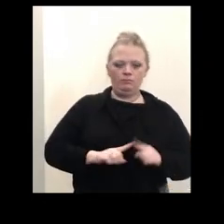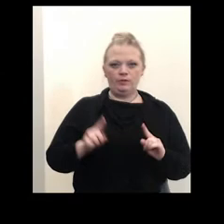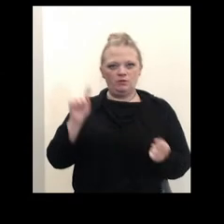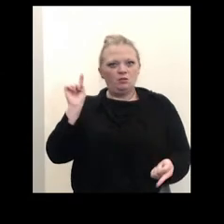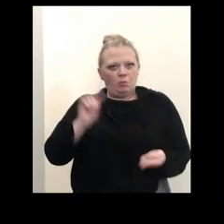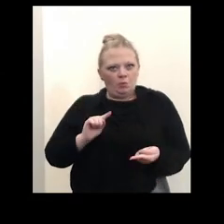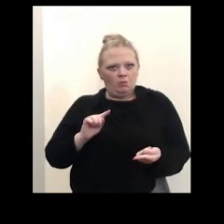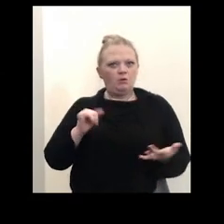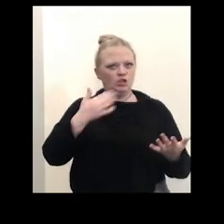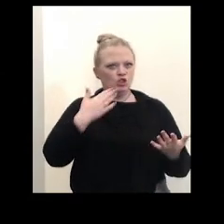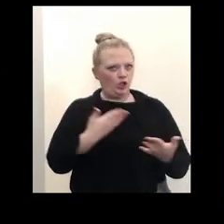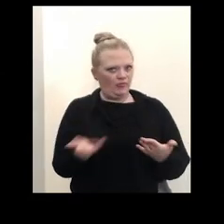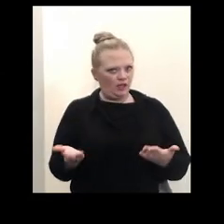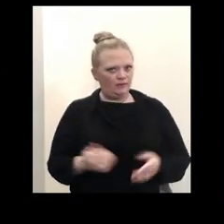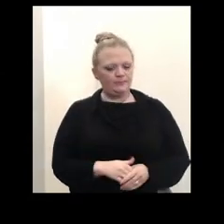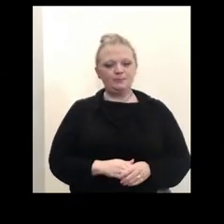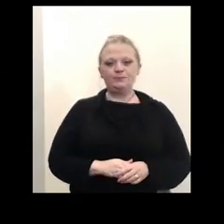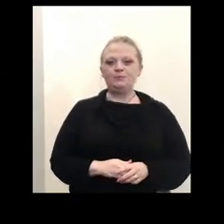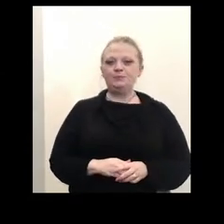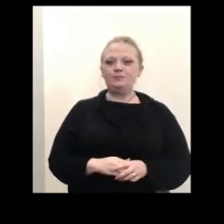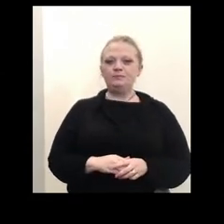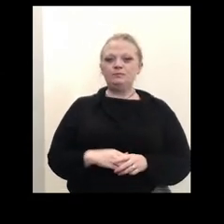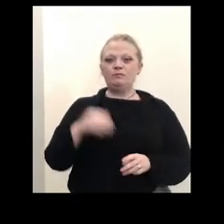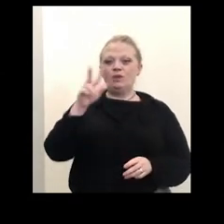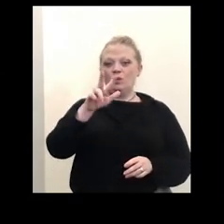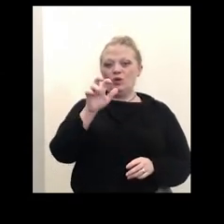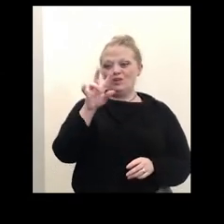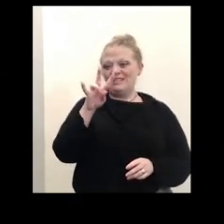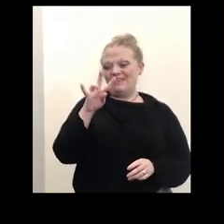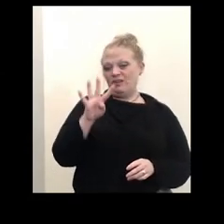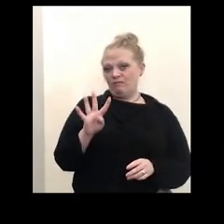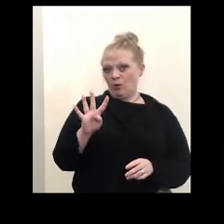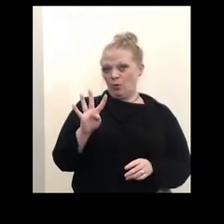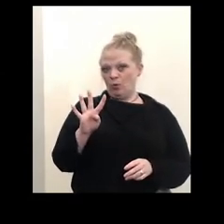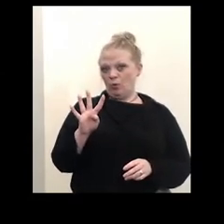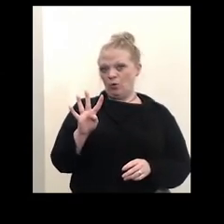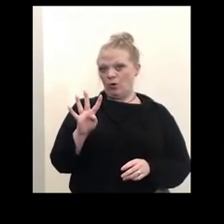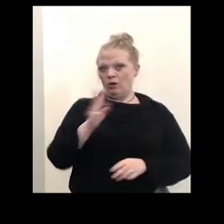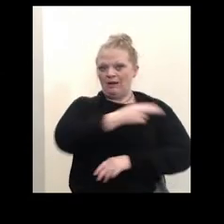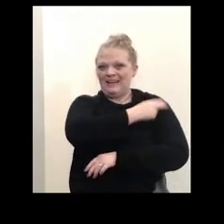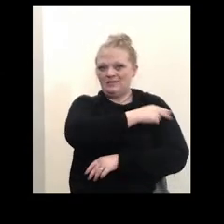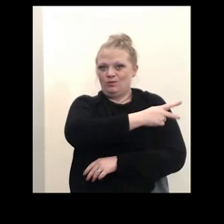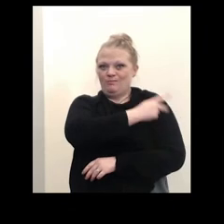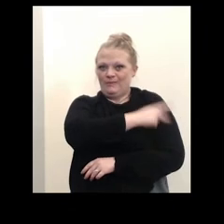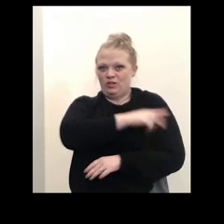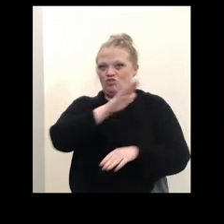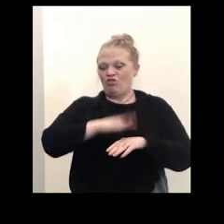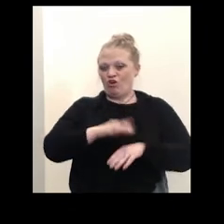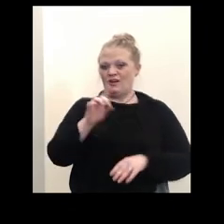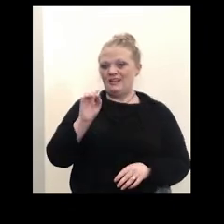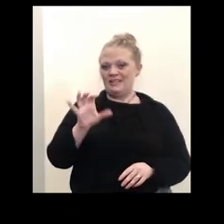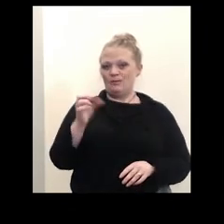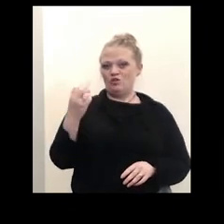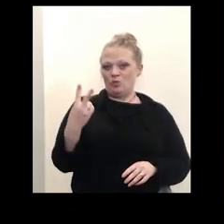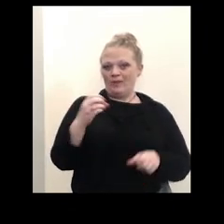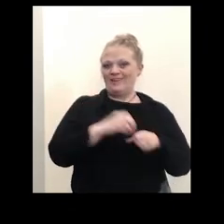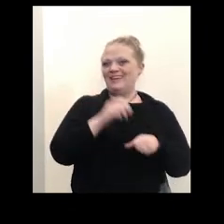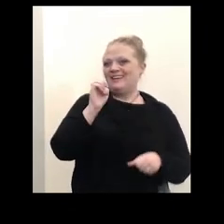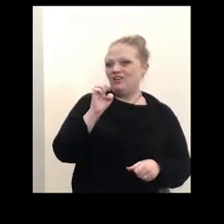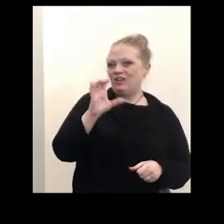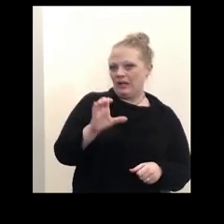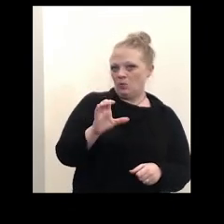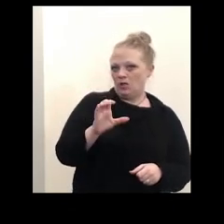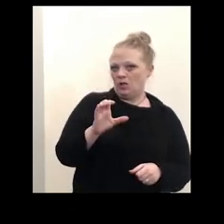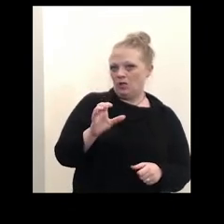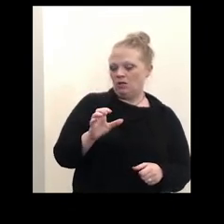And that's a good thing. We're 374 hospital patients on December 12th in Erie County hospitals, 522